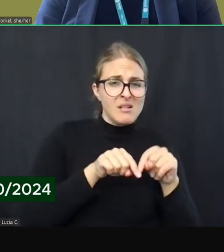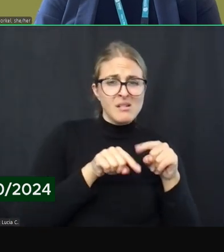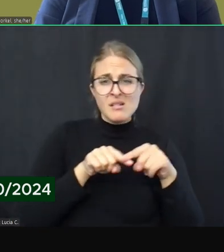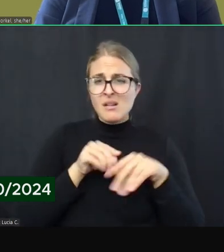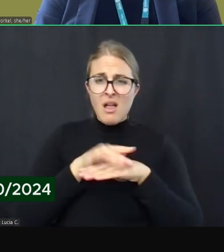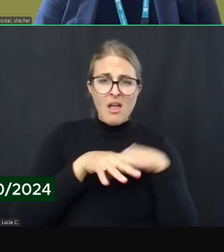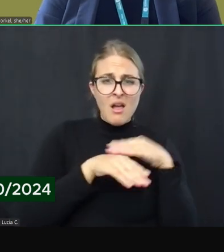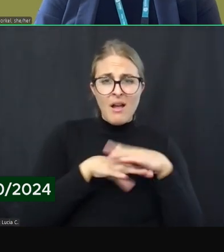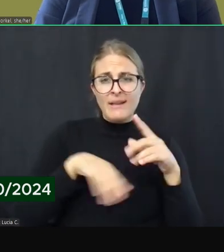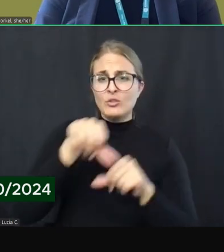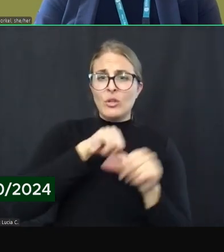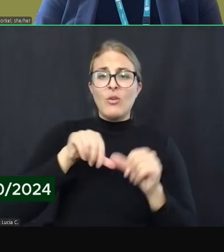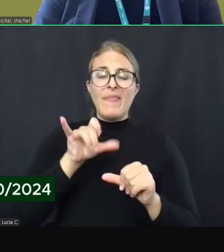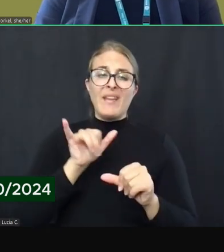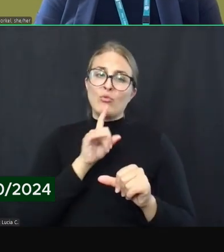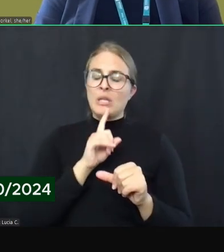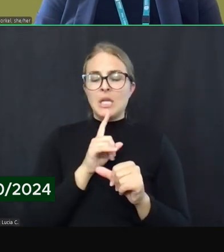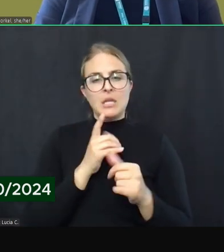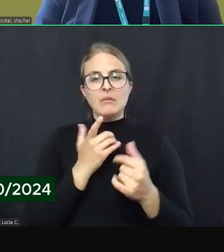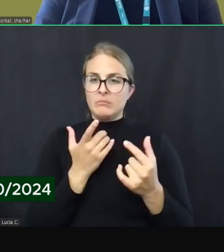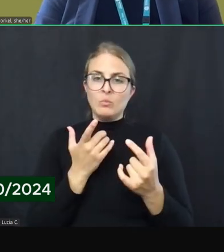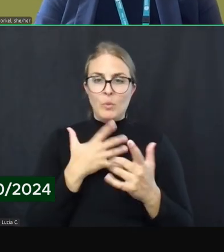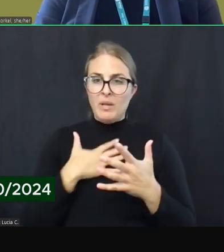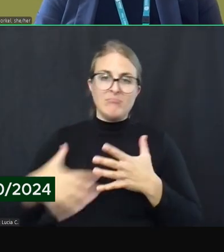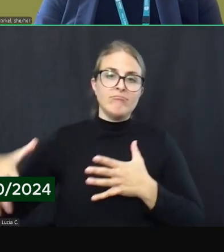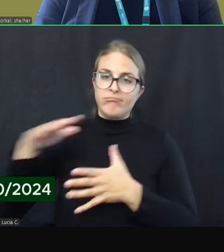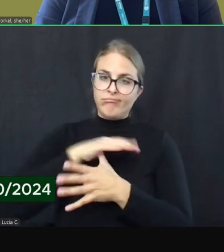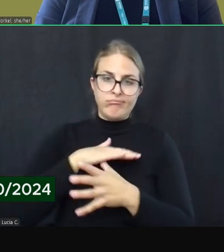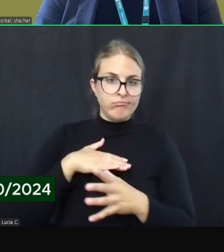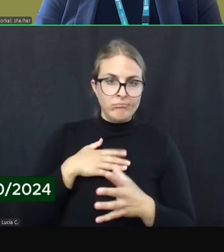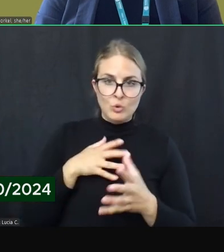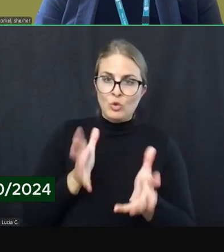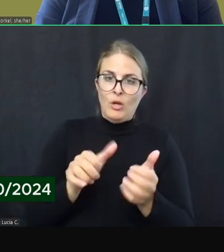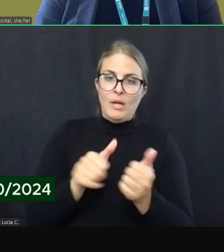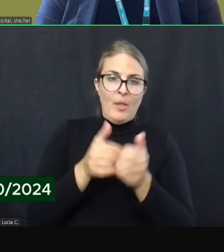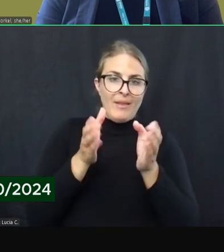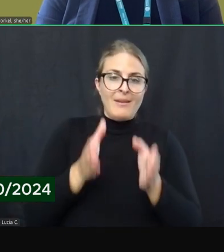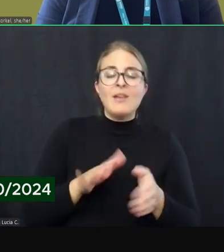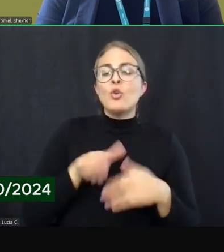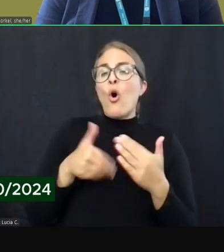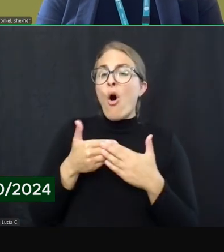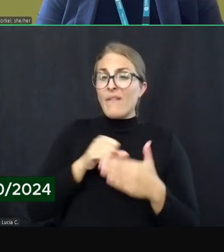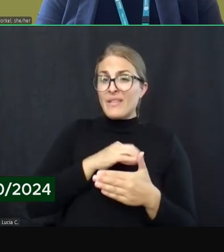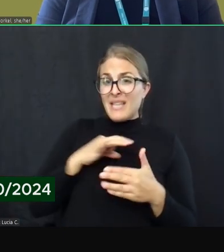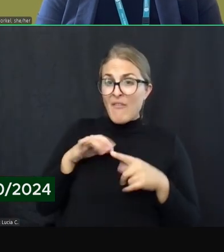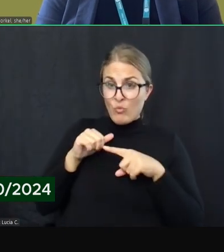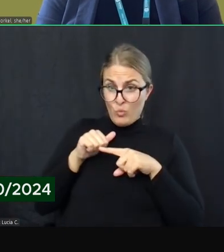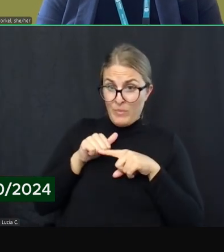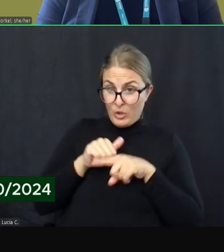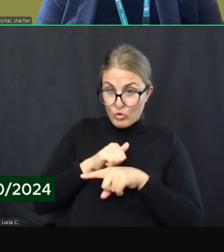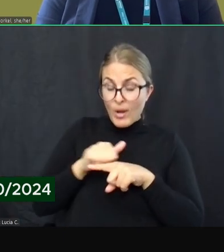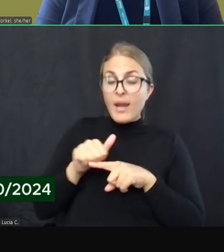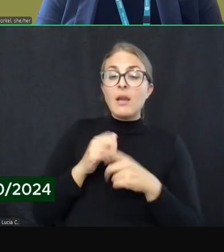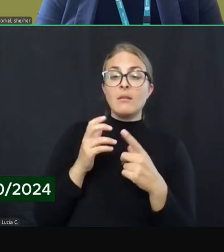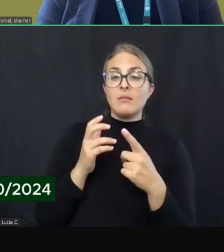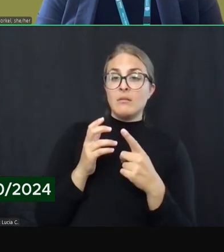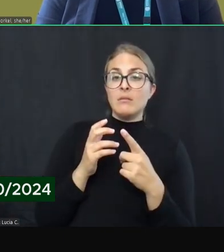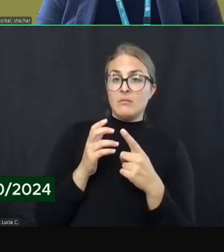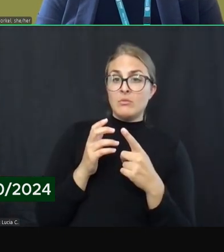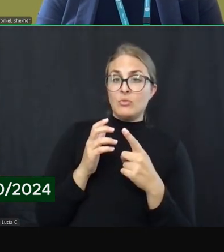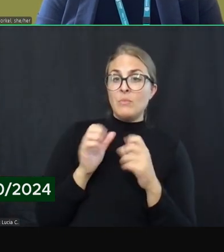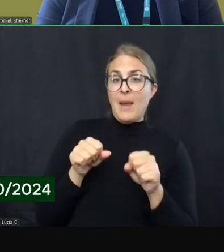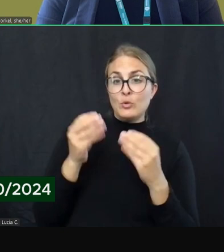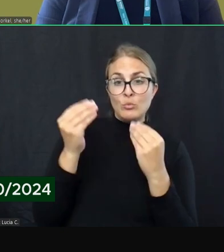goals of guests who come in. All the staff in the program will be trained in providing mental health care and an